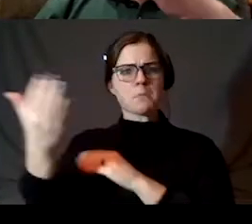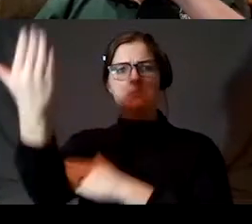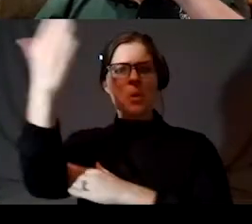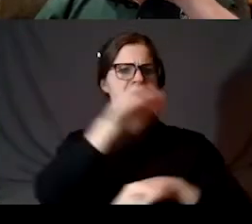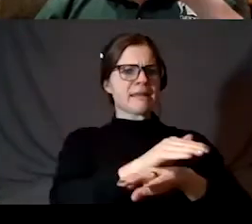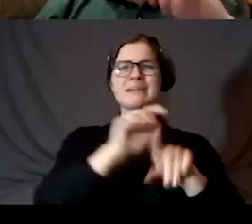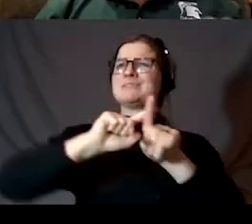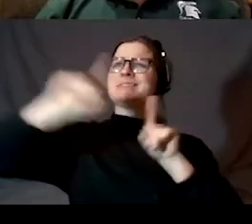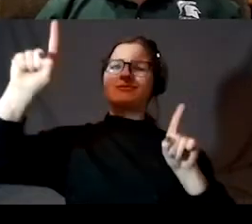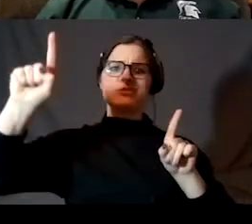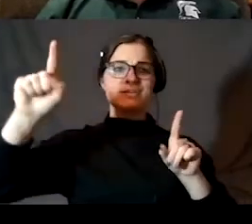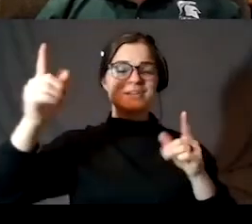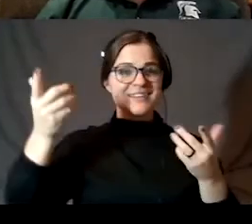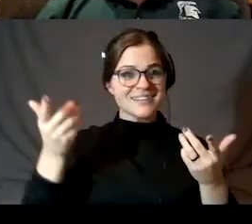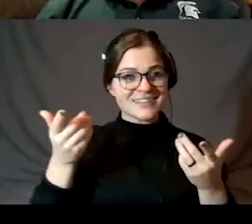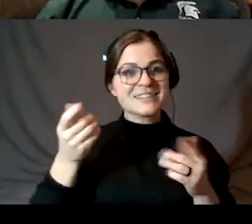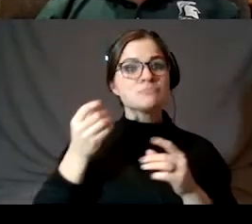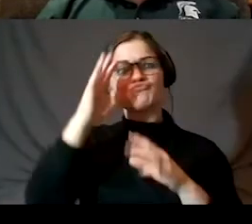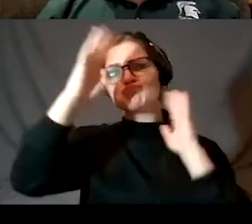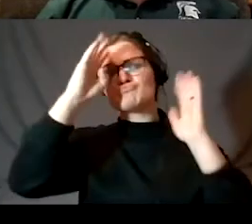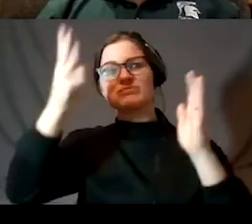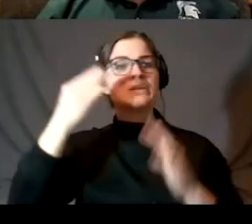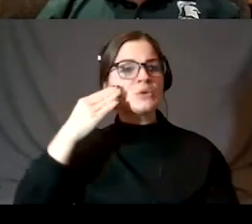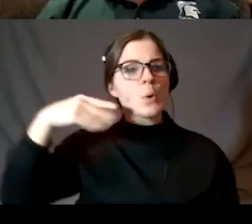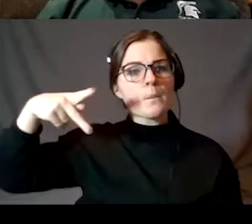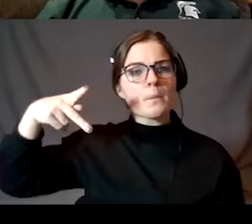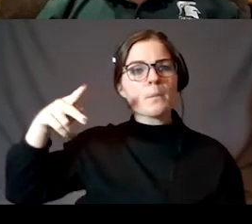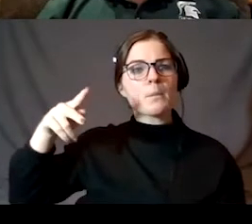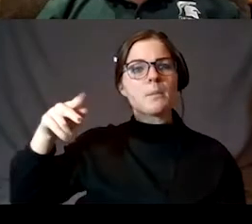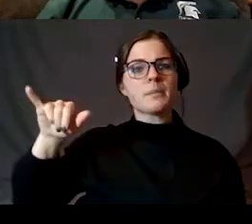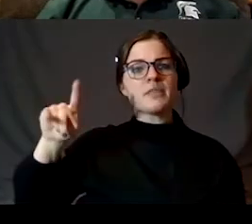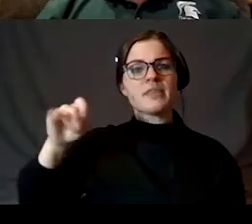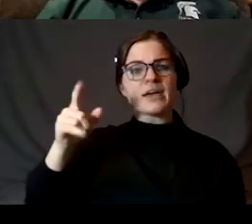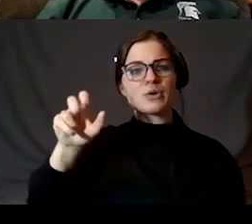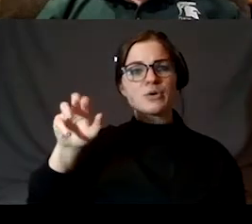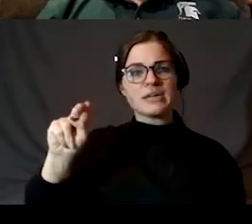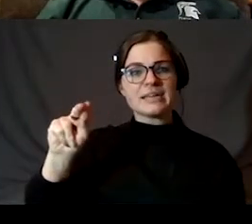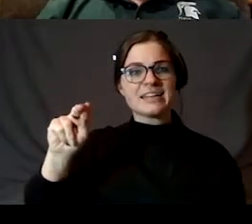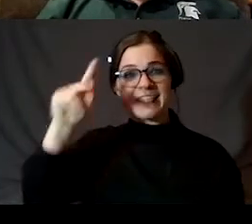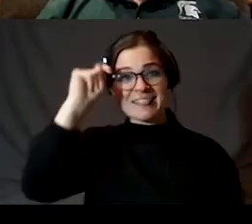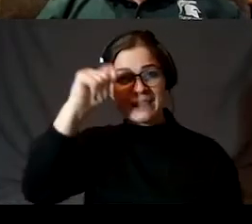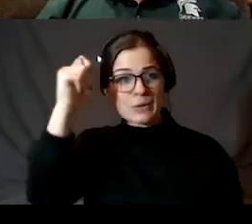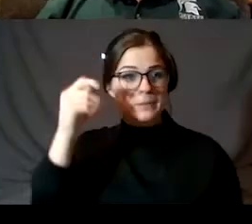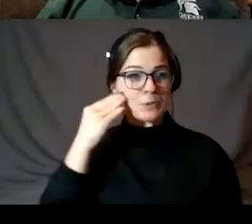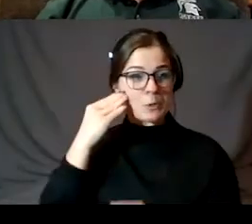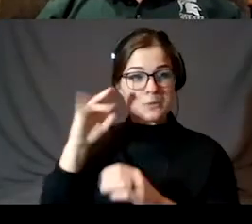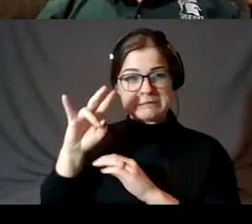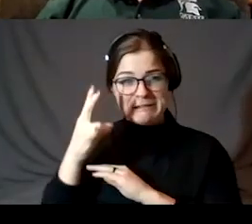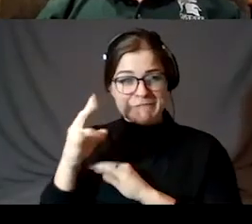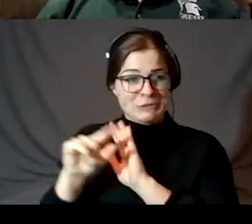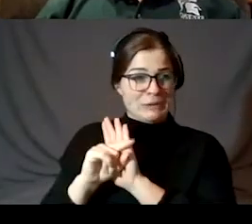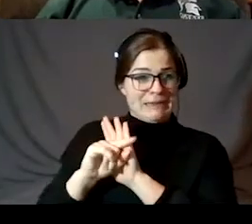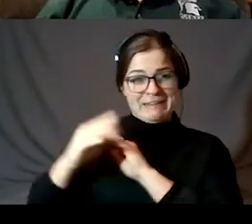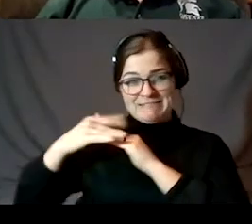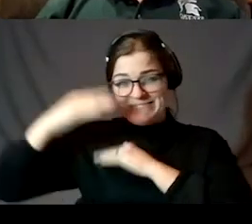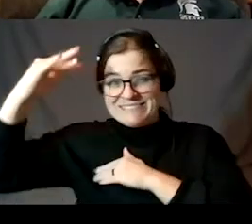He came up with all kinds of ideas. You may remember the Pythagorean theorem, if you've, if you're in like a seventh or eighth grade or more. I want